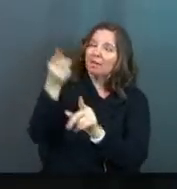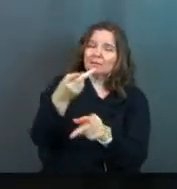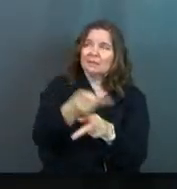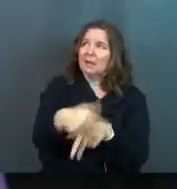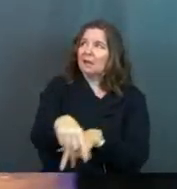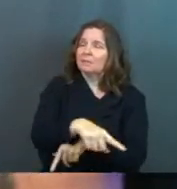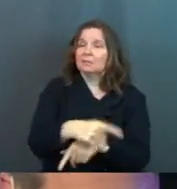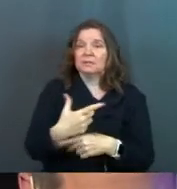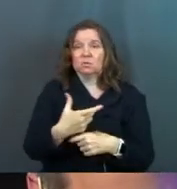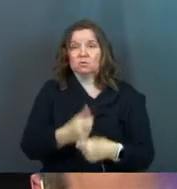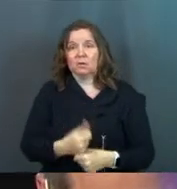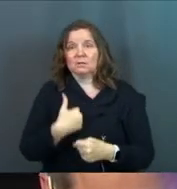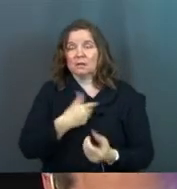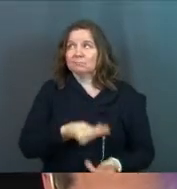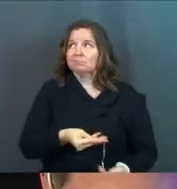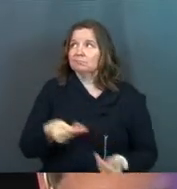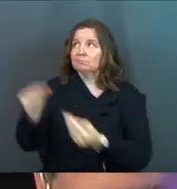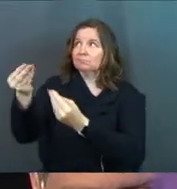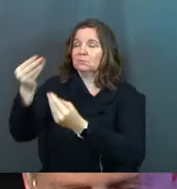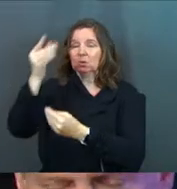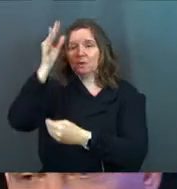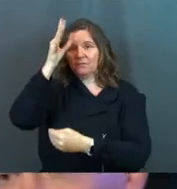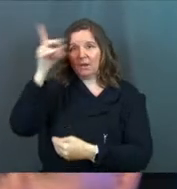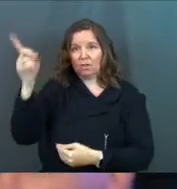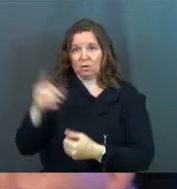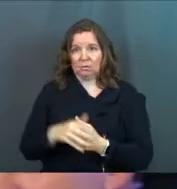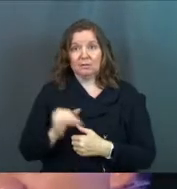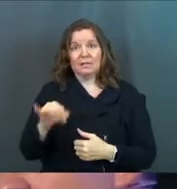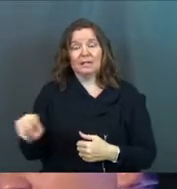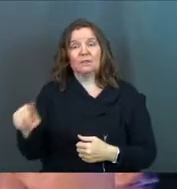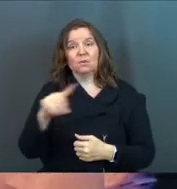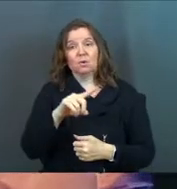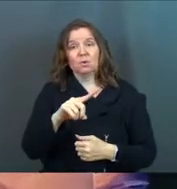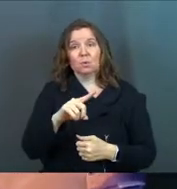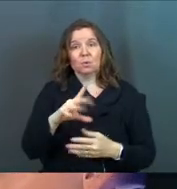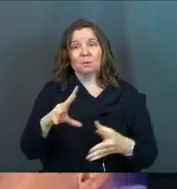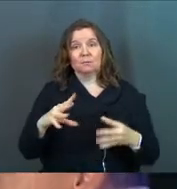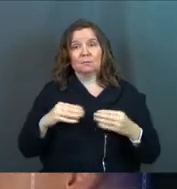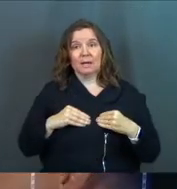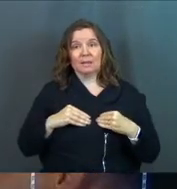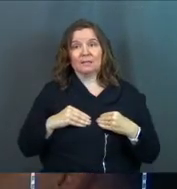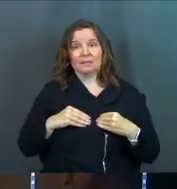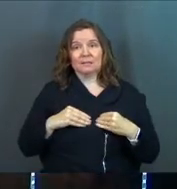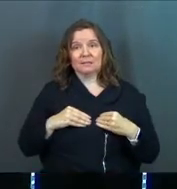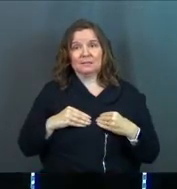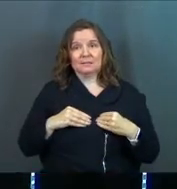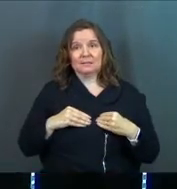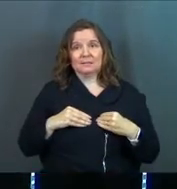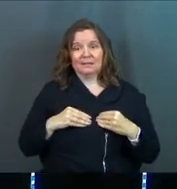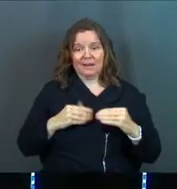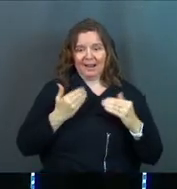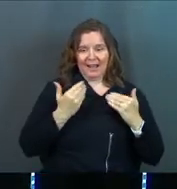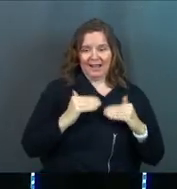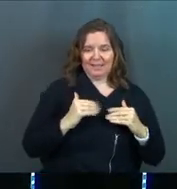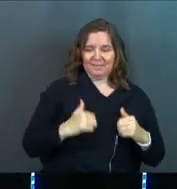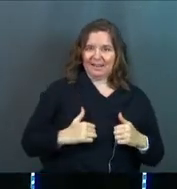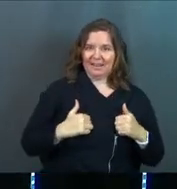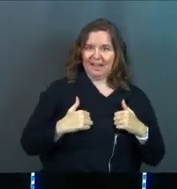was entrusting us to the Father. If you embrace a finite life,